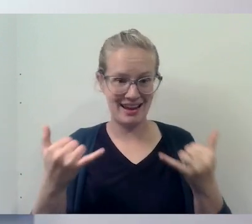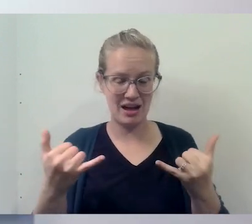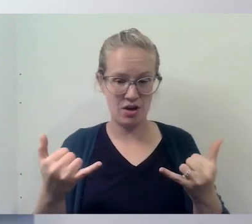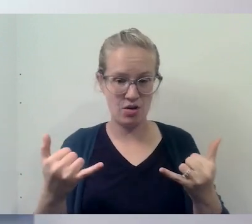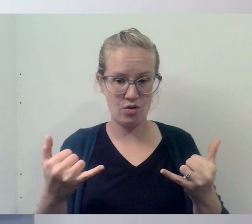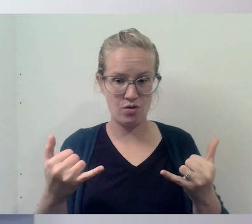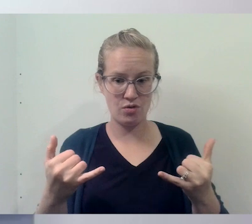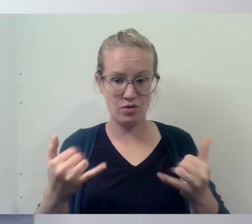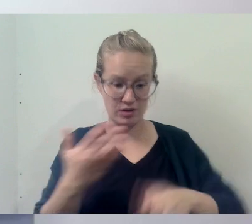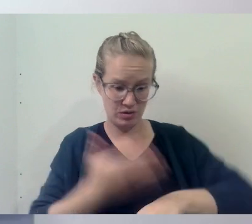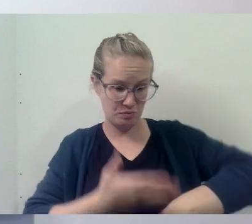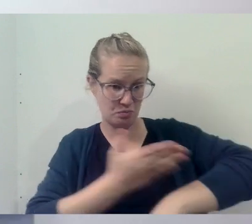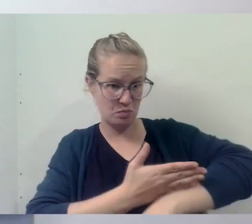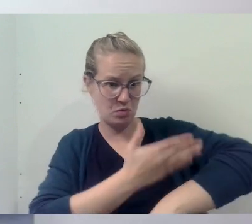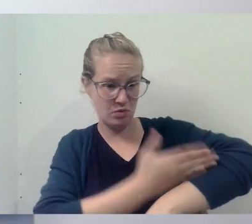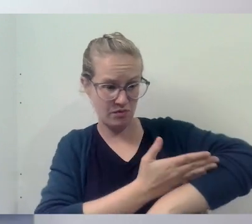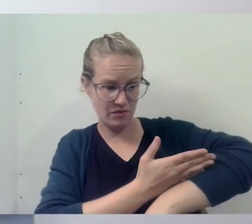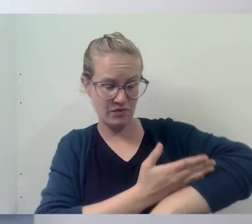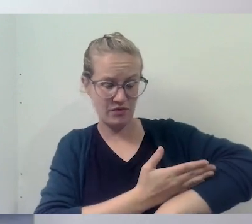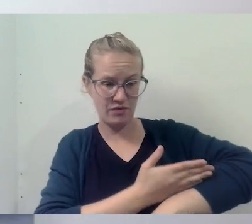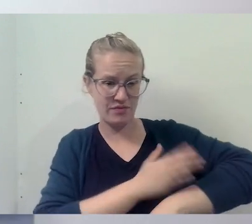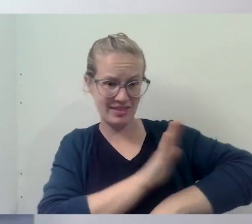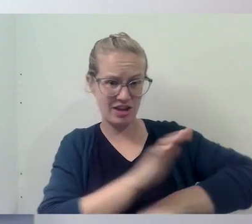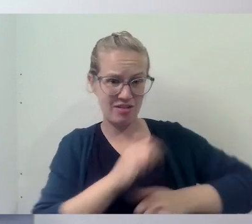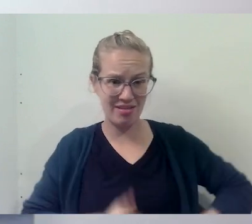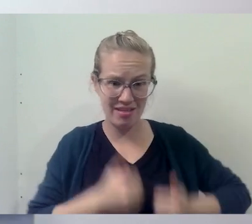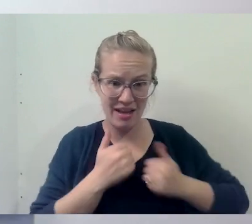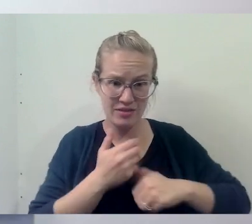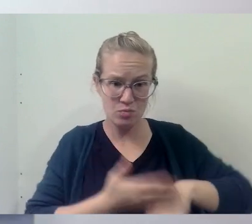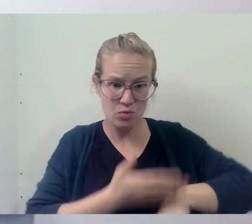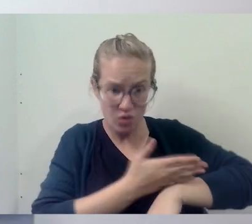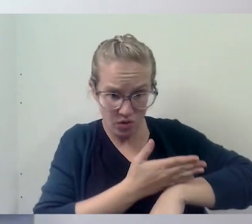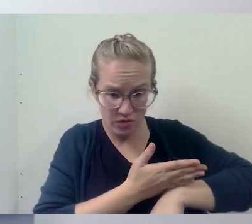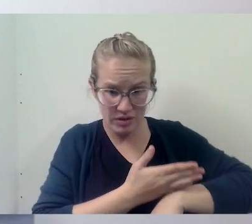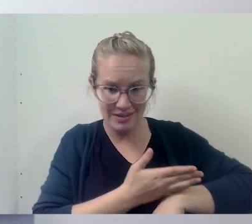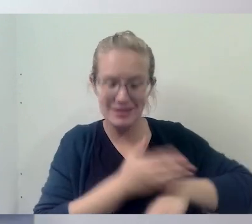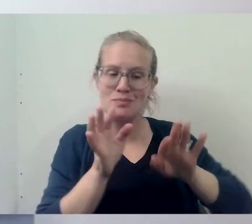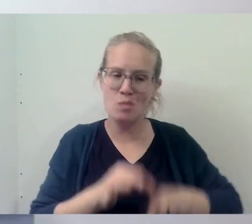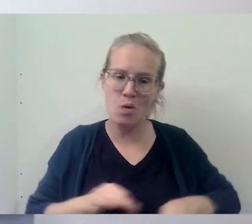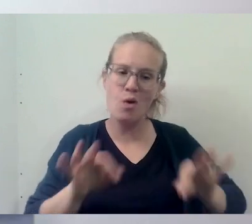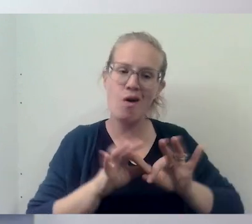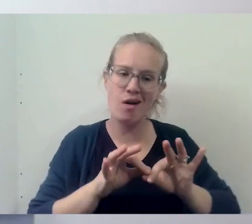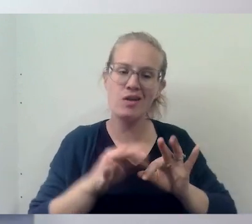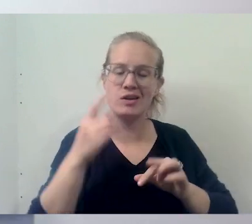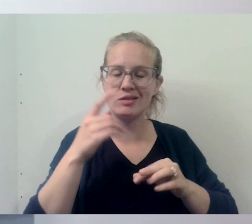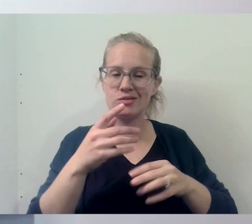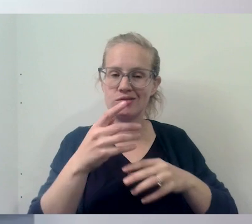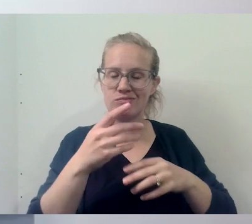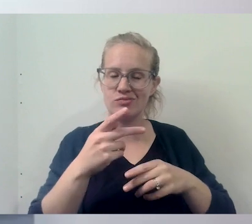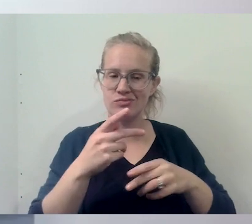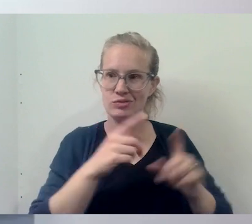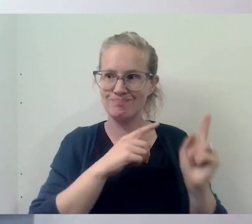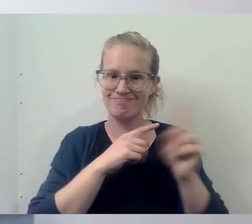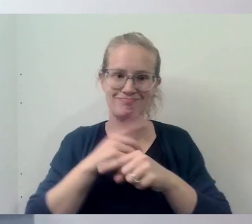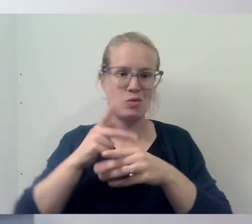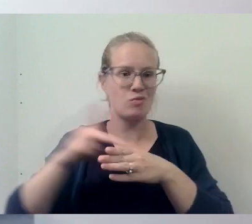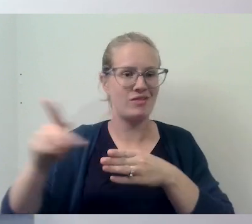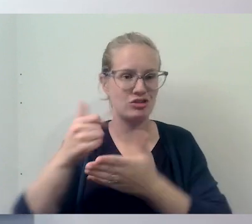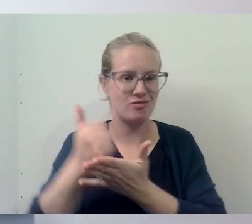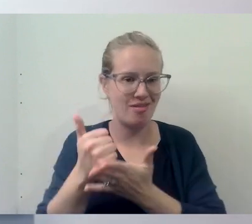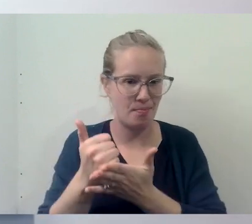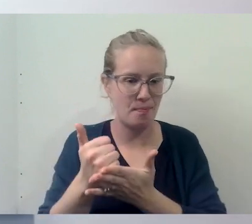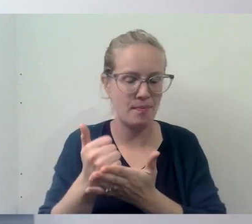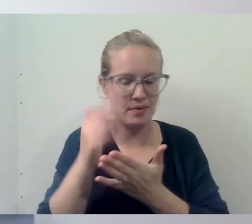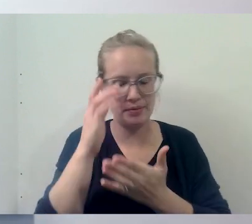them to improve on, on their lives, it's important for them to get professional help, uh, without,